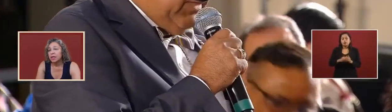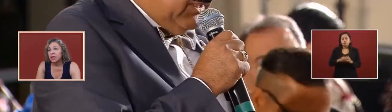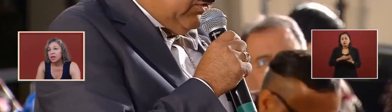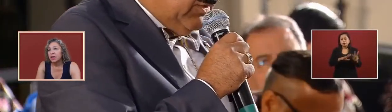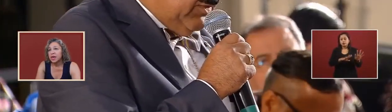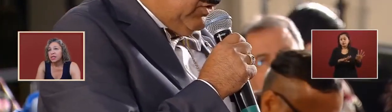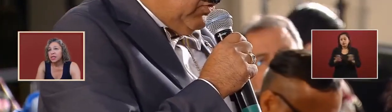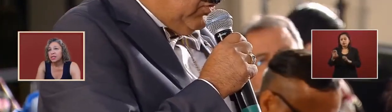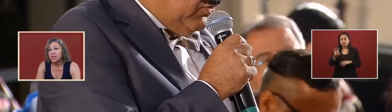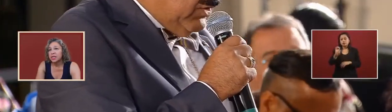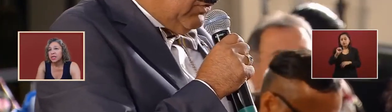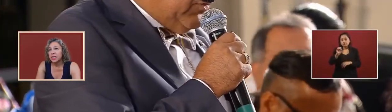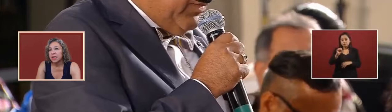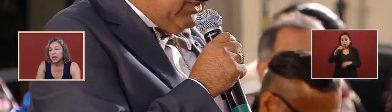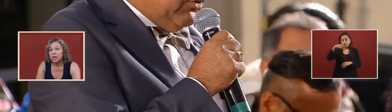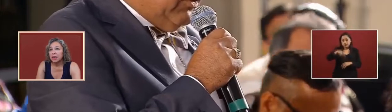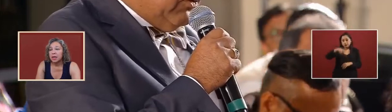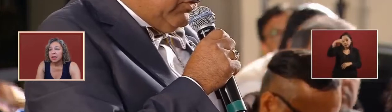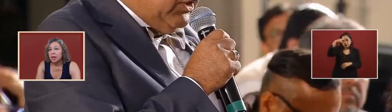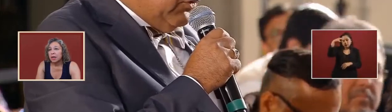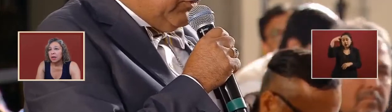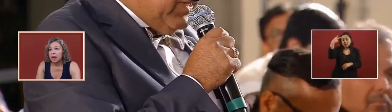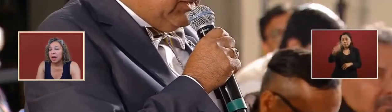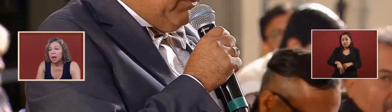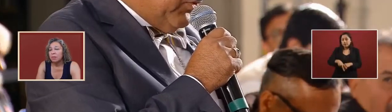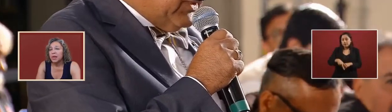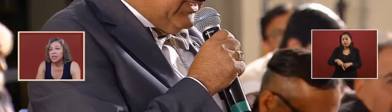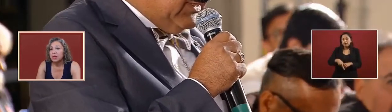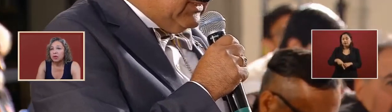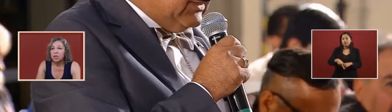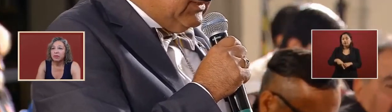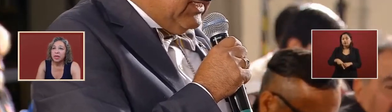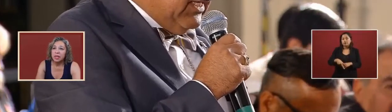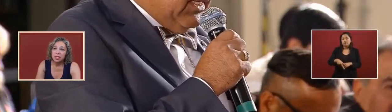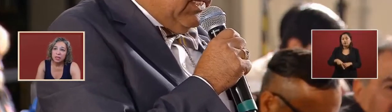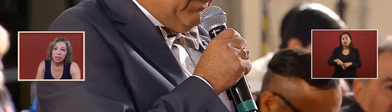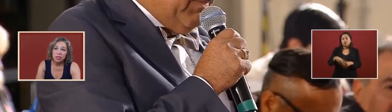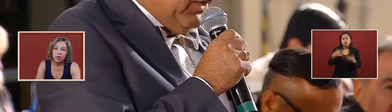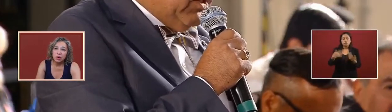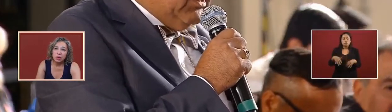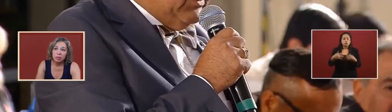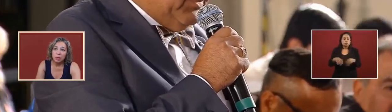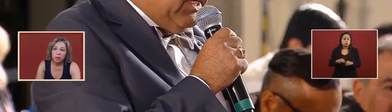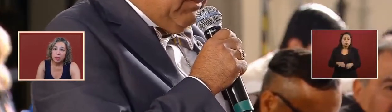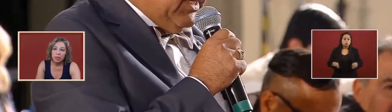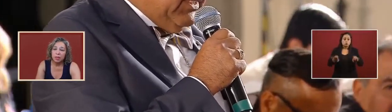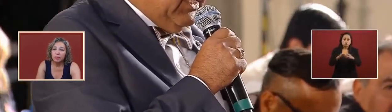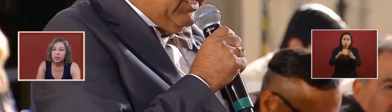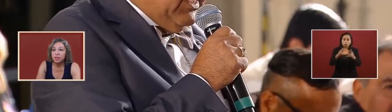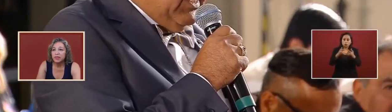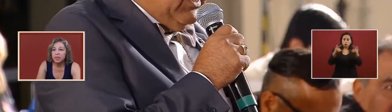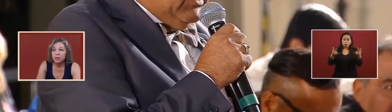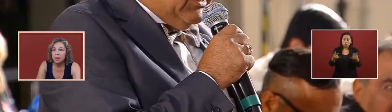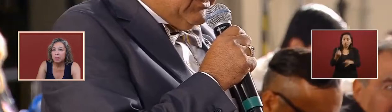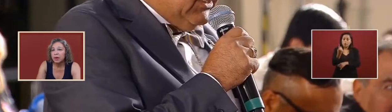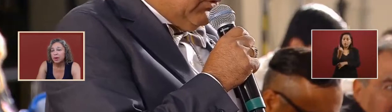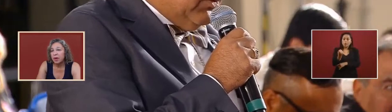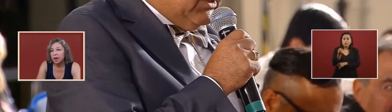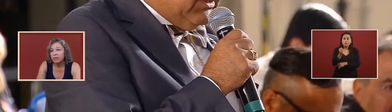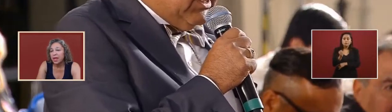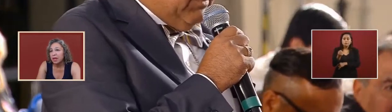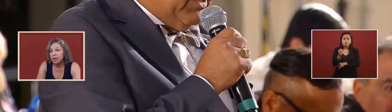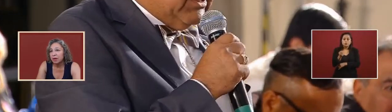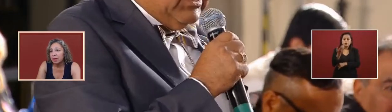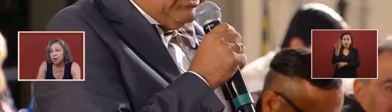in the year 1960 mexico lived in historical moment the first of september